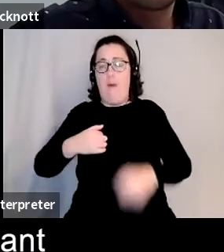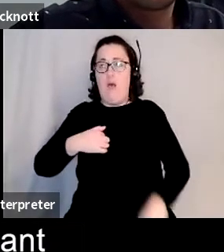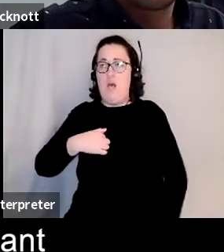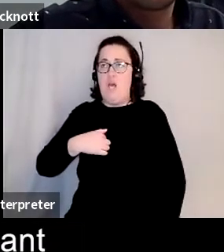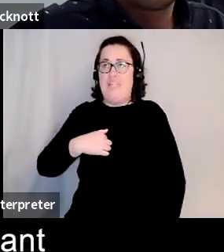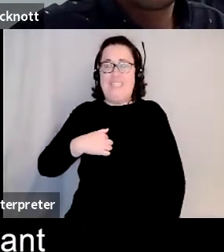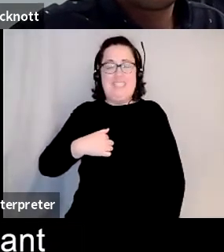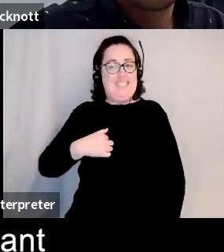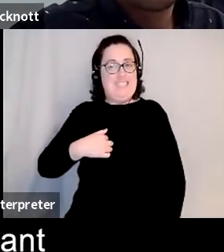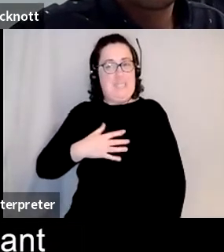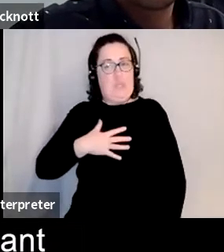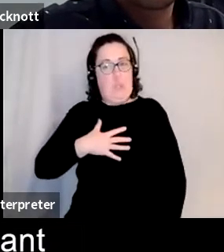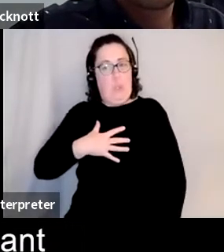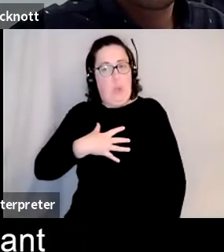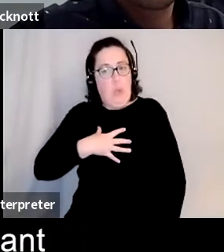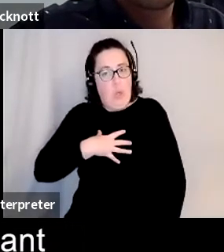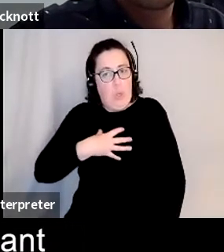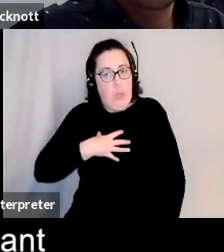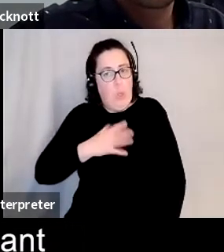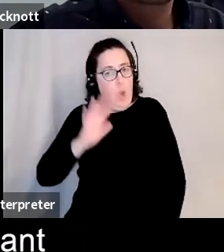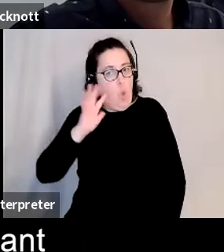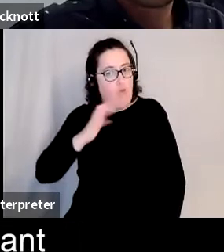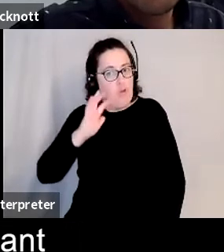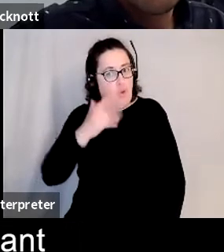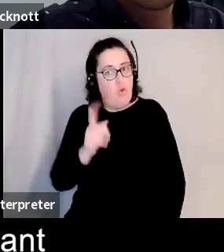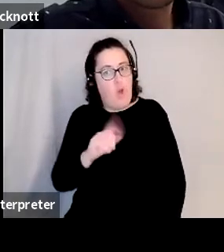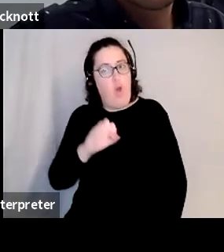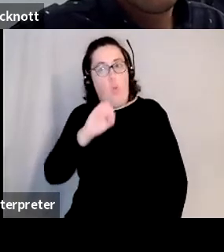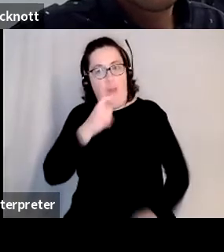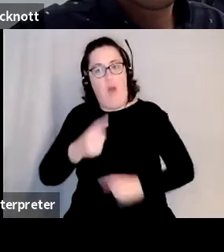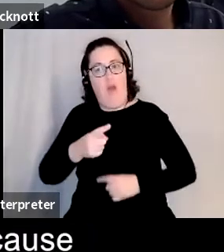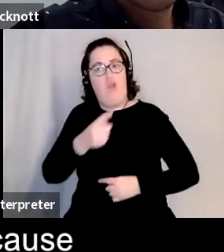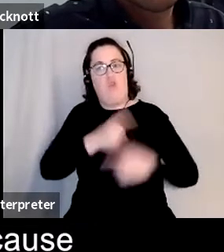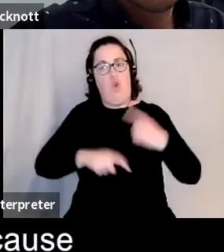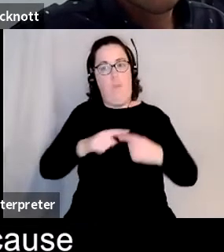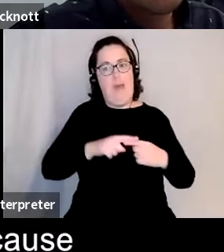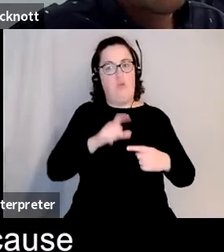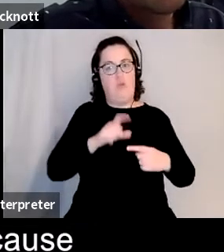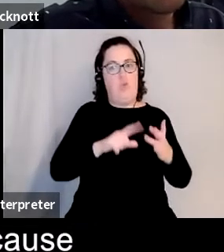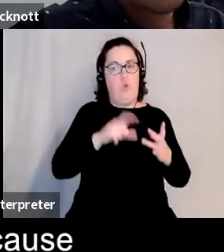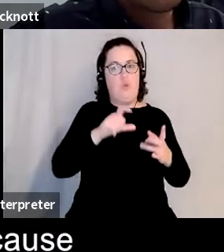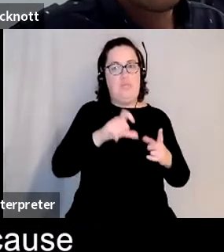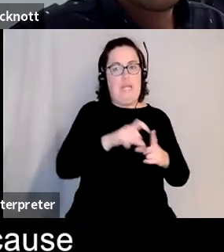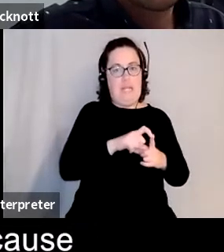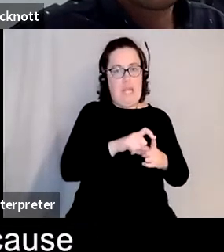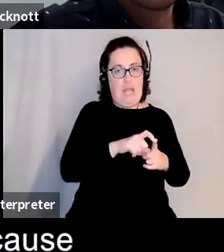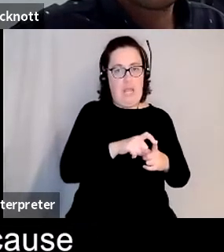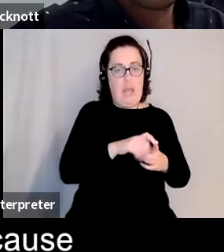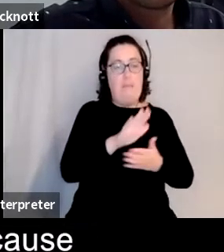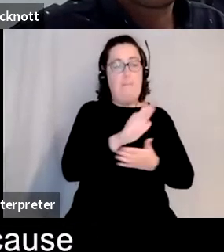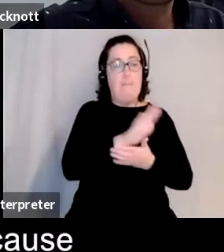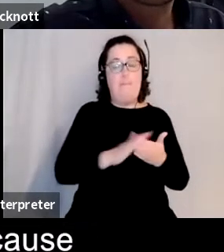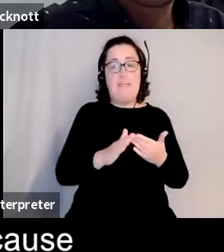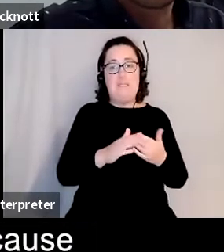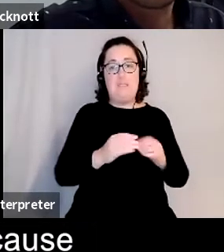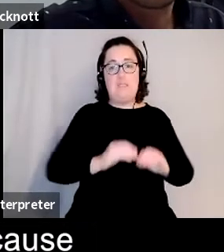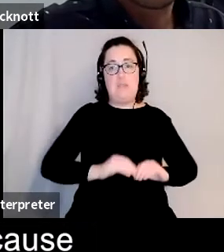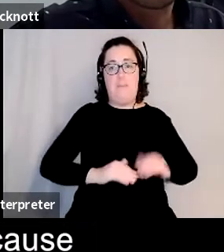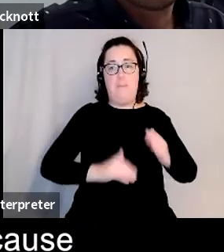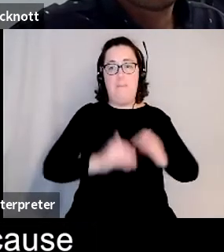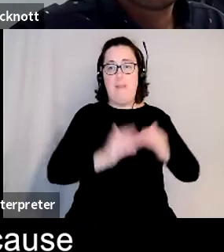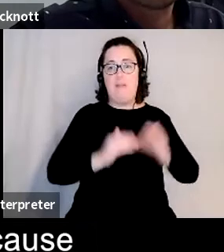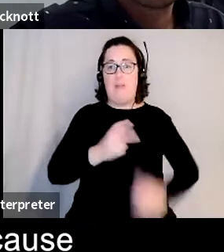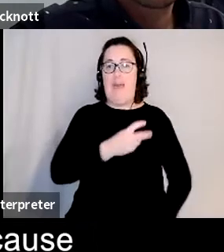terror that am i about to relapse and almost creating more anxiety because you're